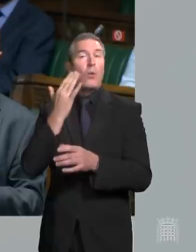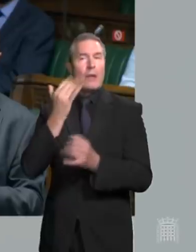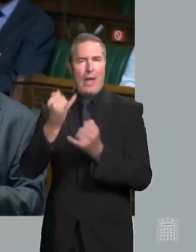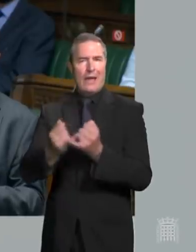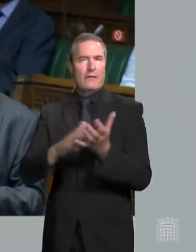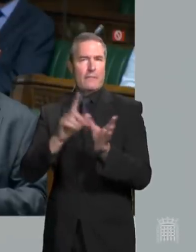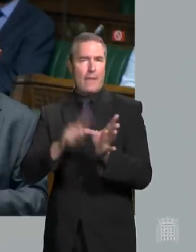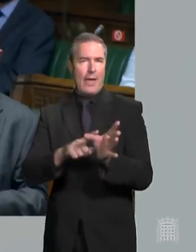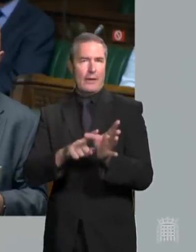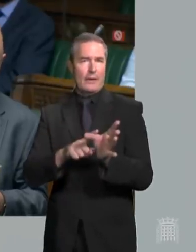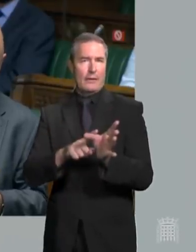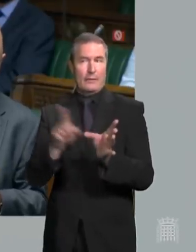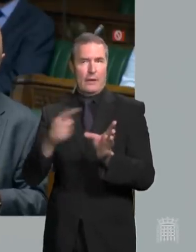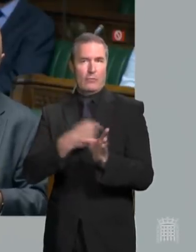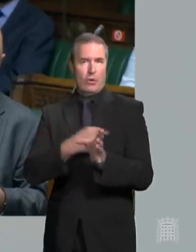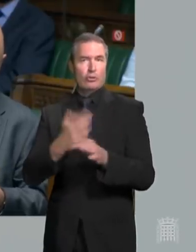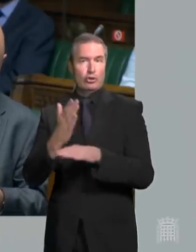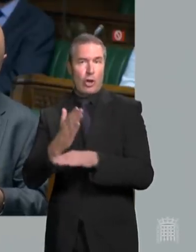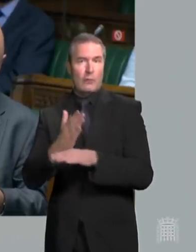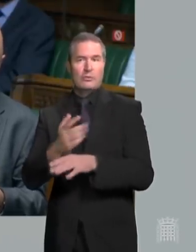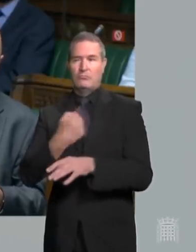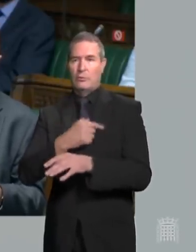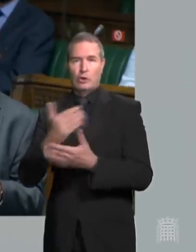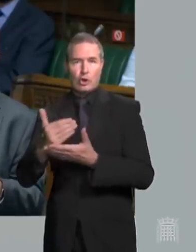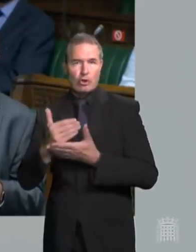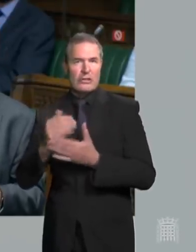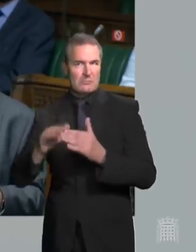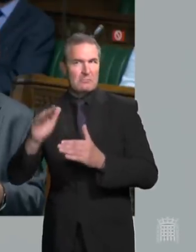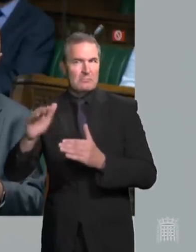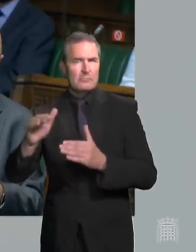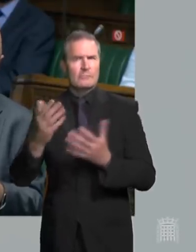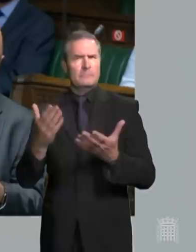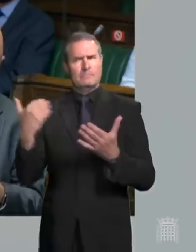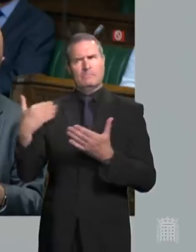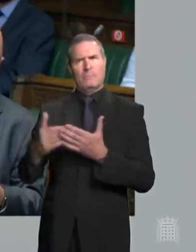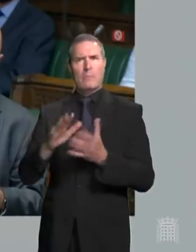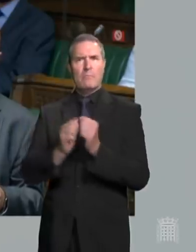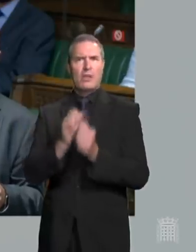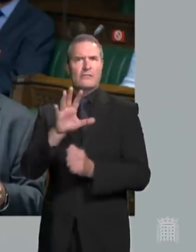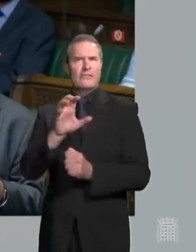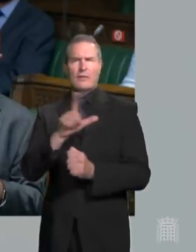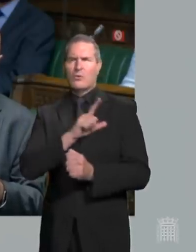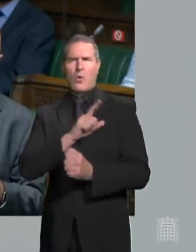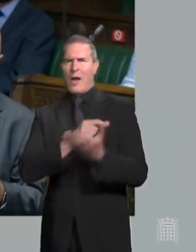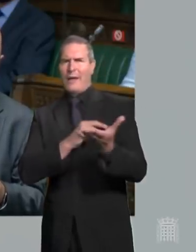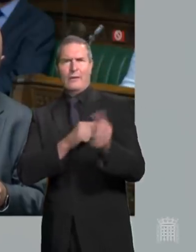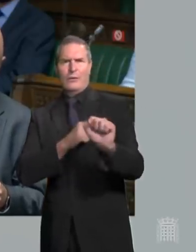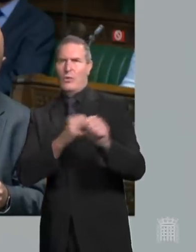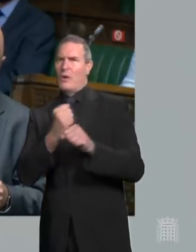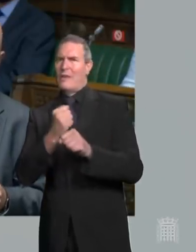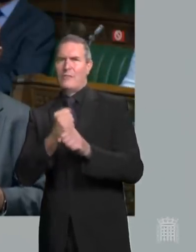of May. It promised jobs and security. So can the Prime Minister explain why his government